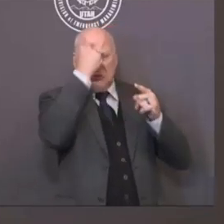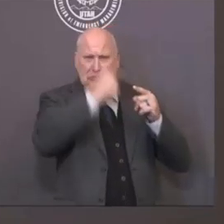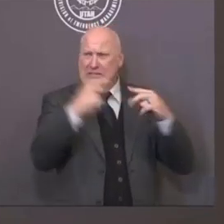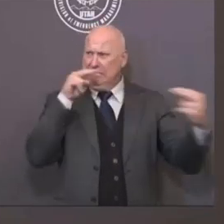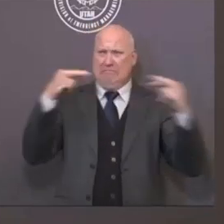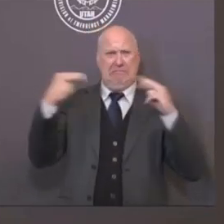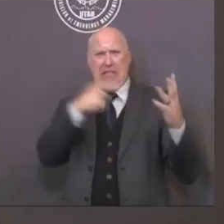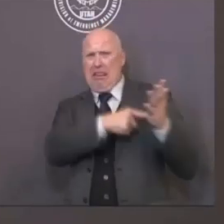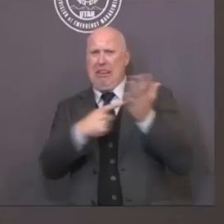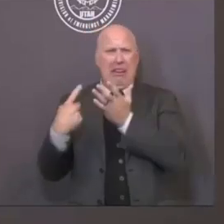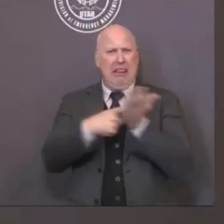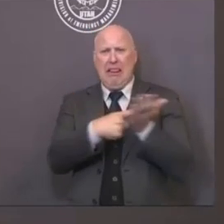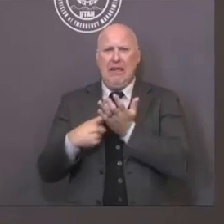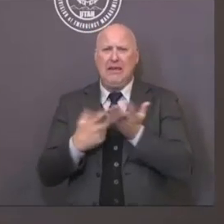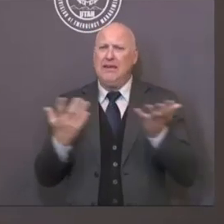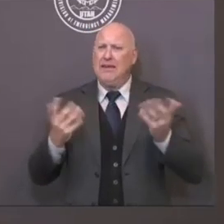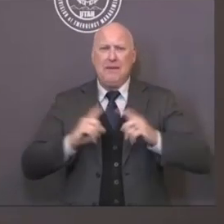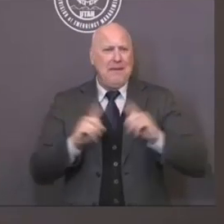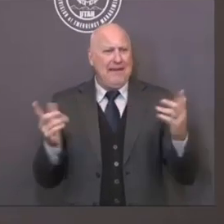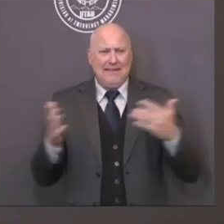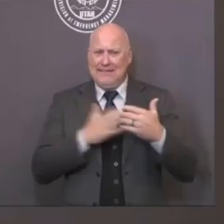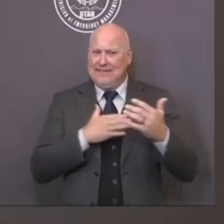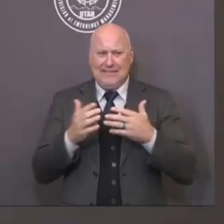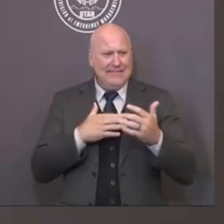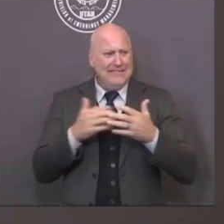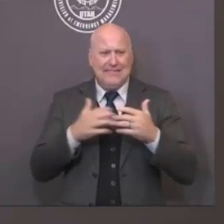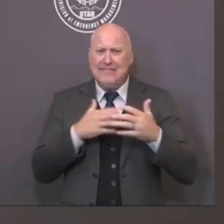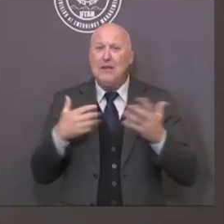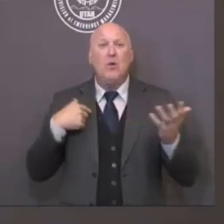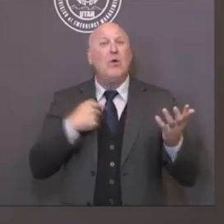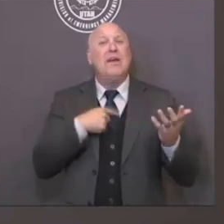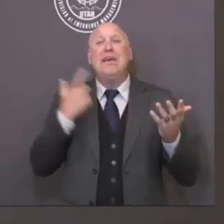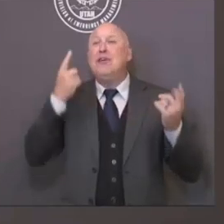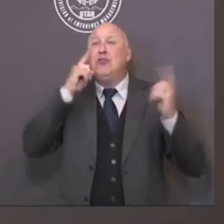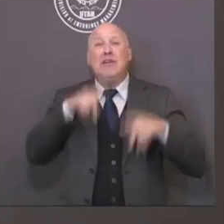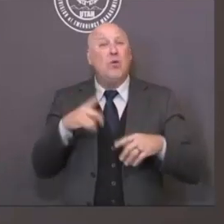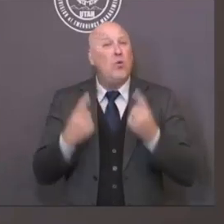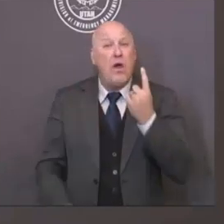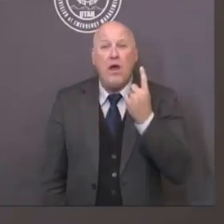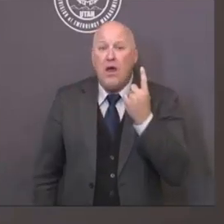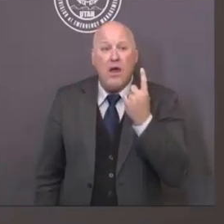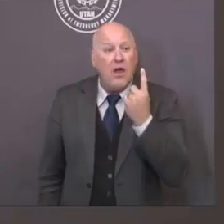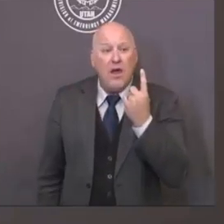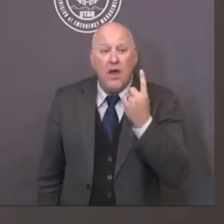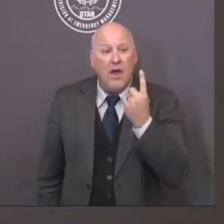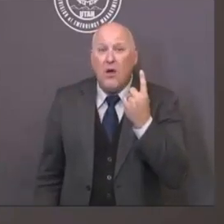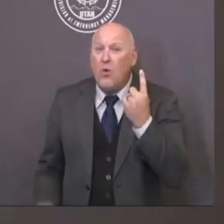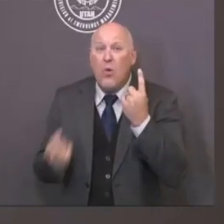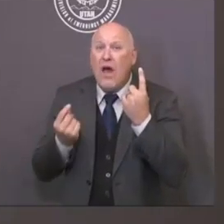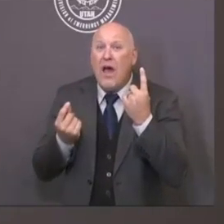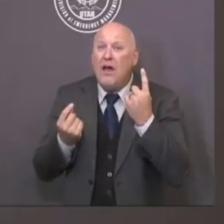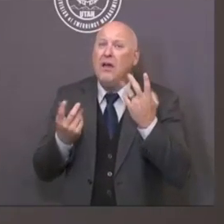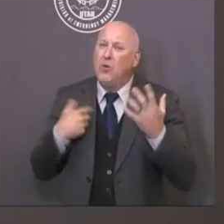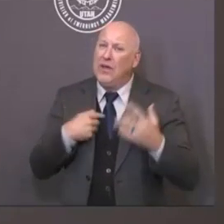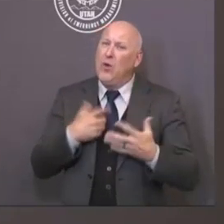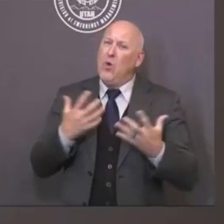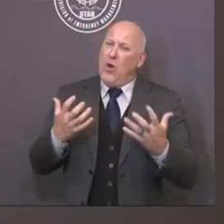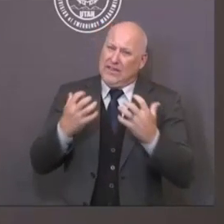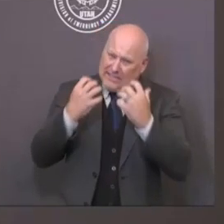lives. The health, safety and welfare of our citizens here of Utah, 3.2 million people,